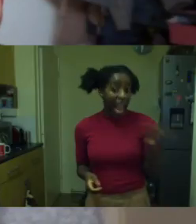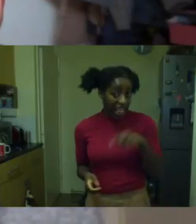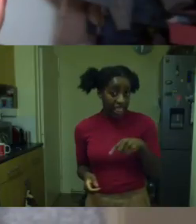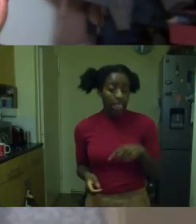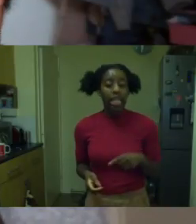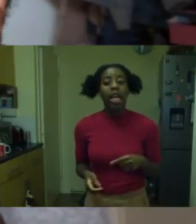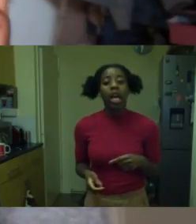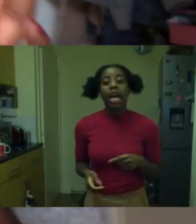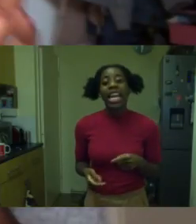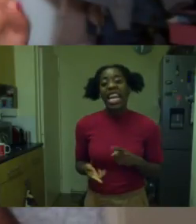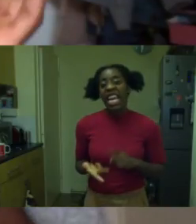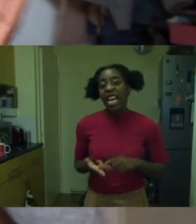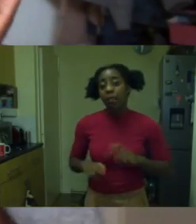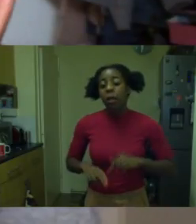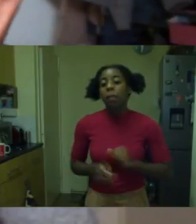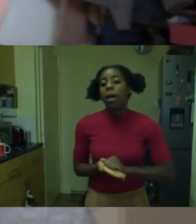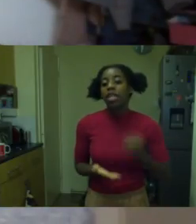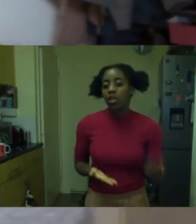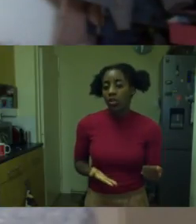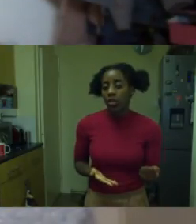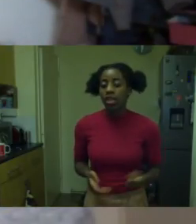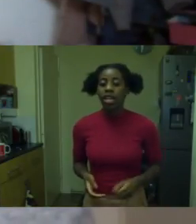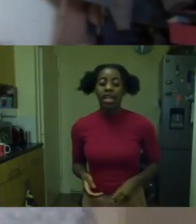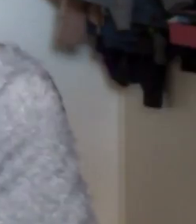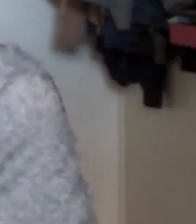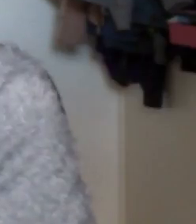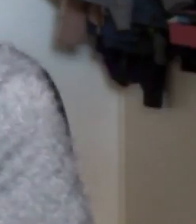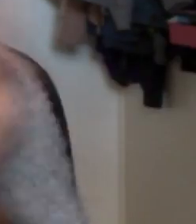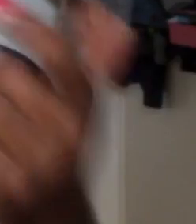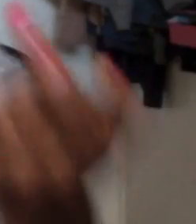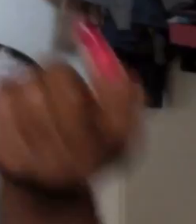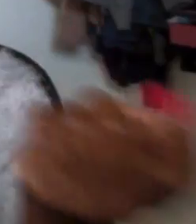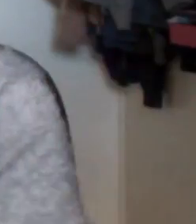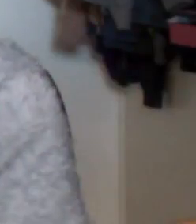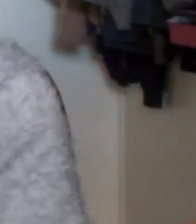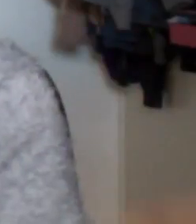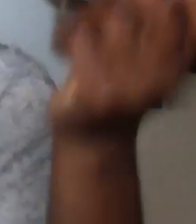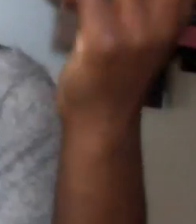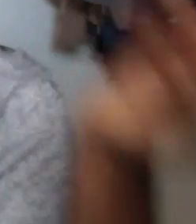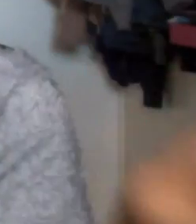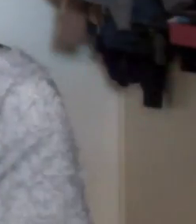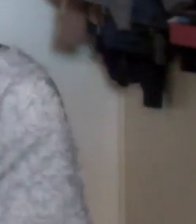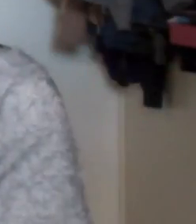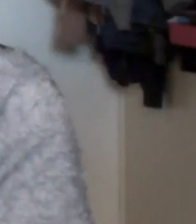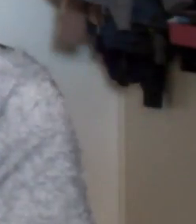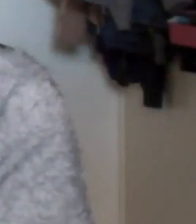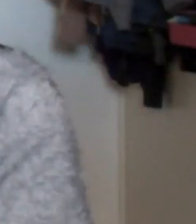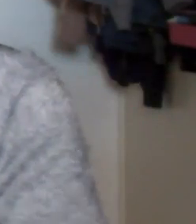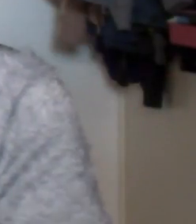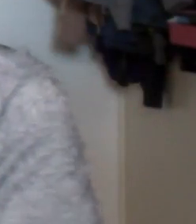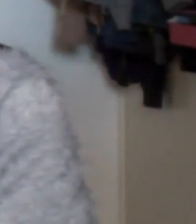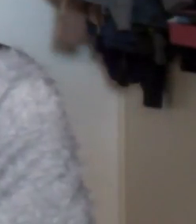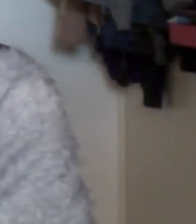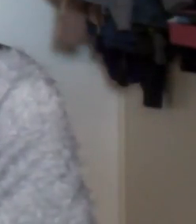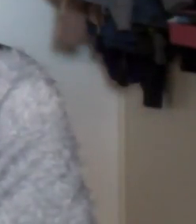where it was produced. So, and it's got a really huge catalogue of black plays and it tells you where you can find them and whether or not they've been published.